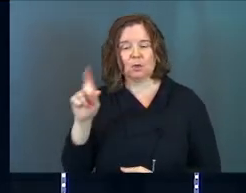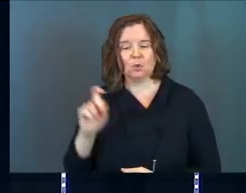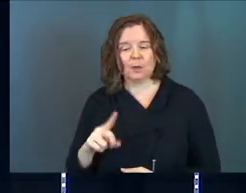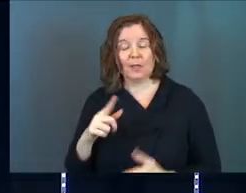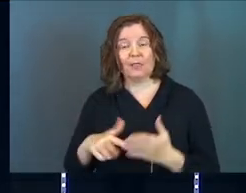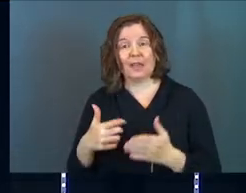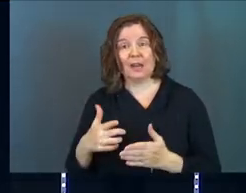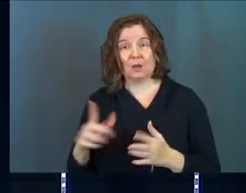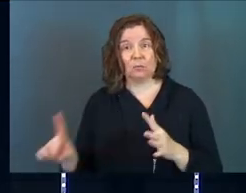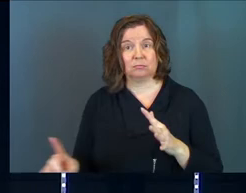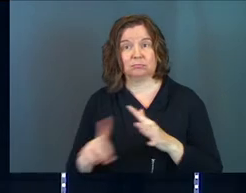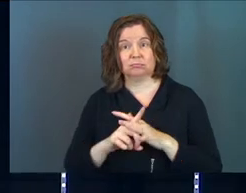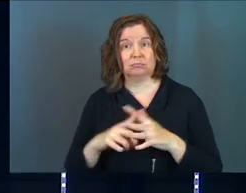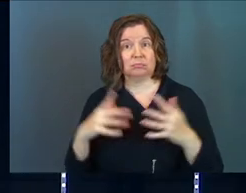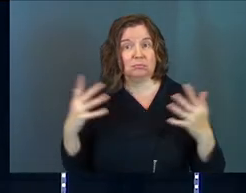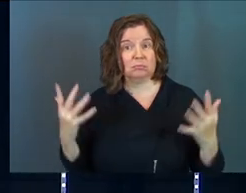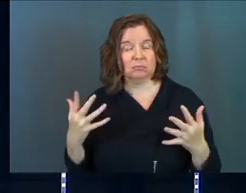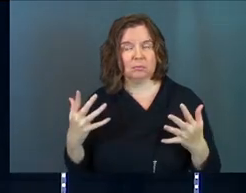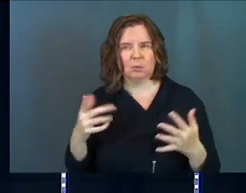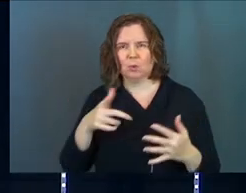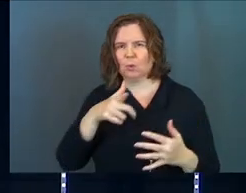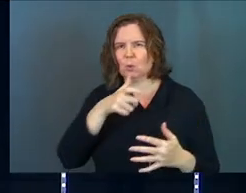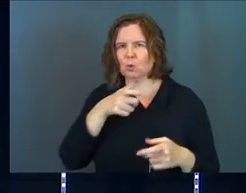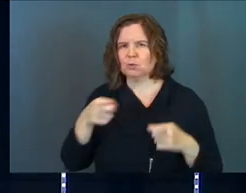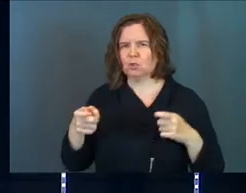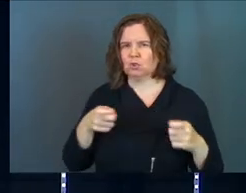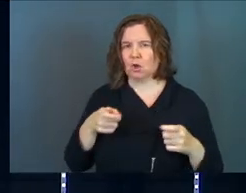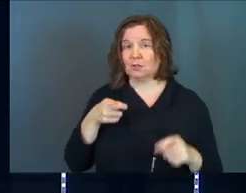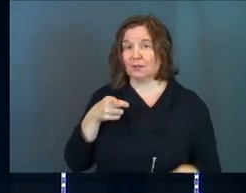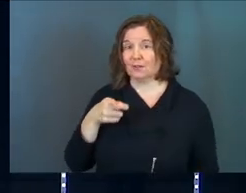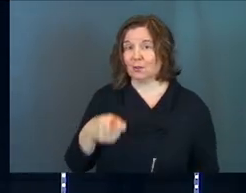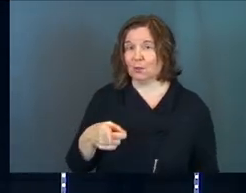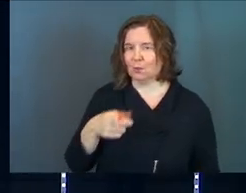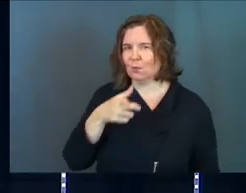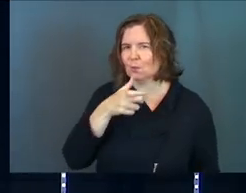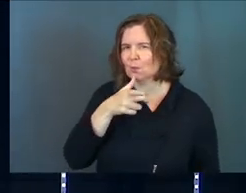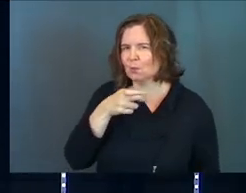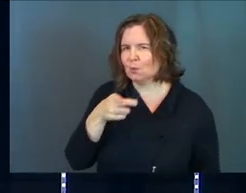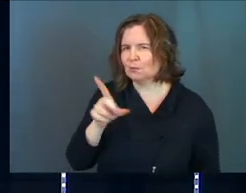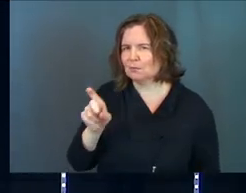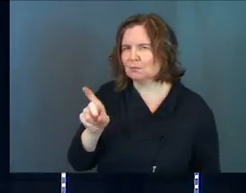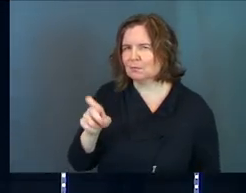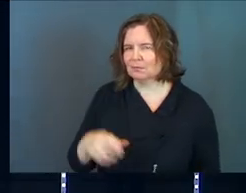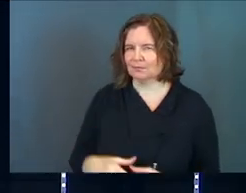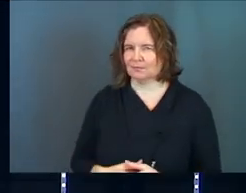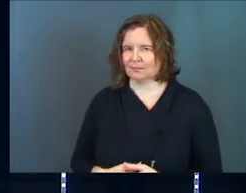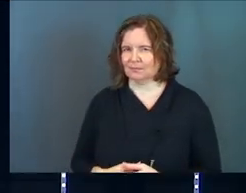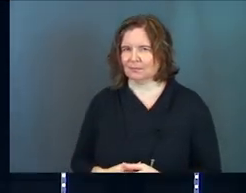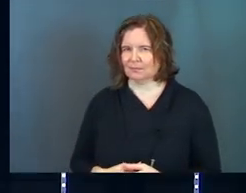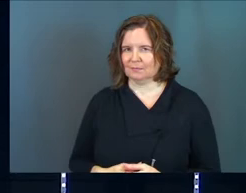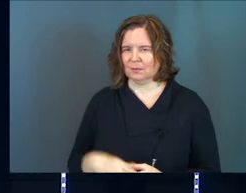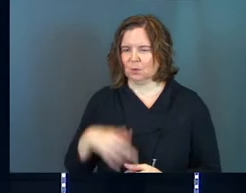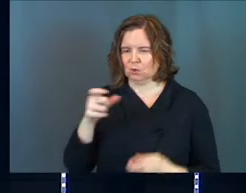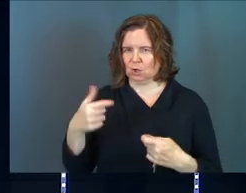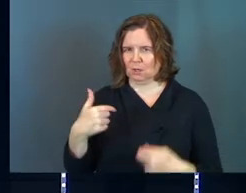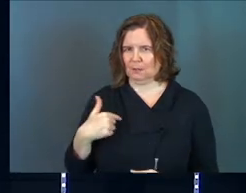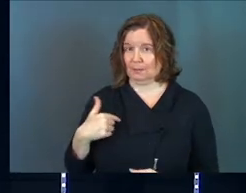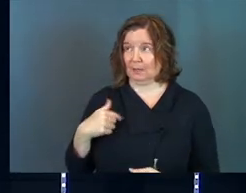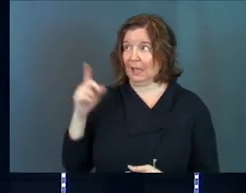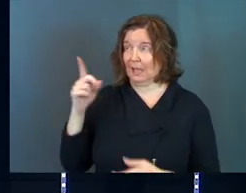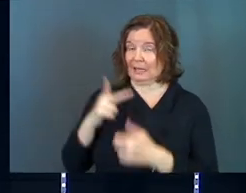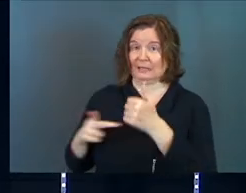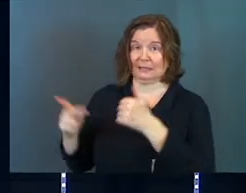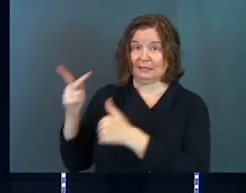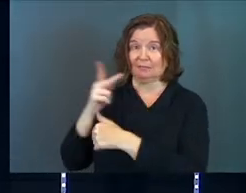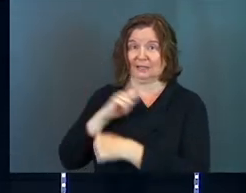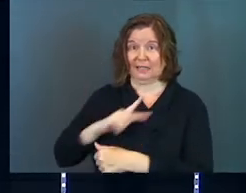question that it's going to come back to is who's in charge of you? Who's in charge of me? And is he king